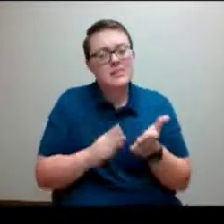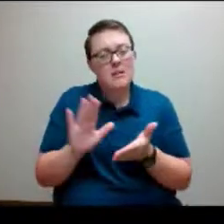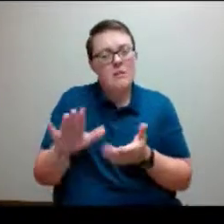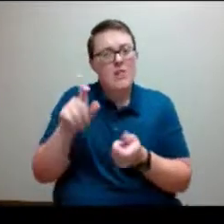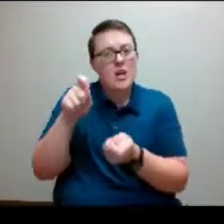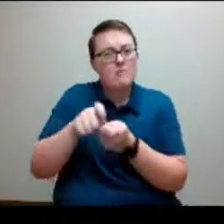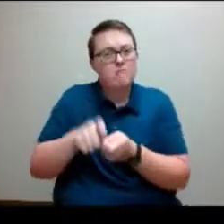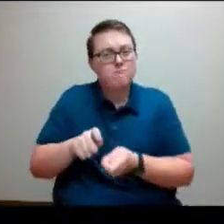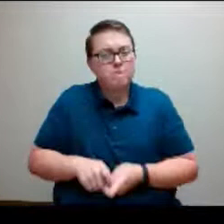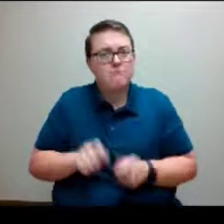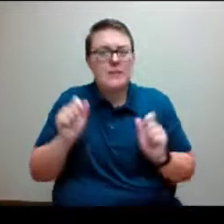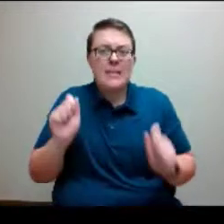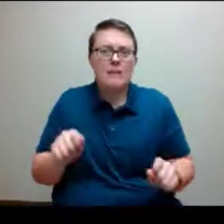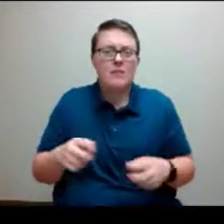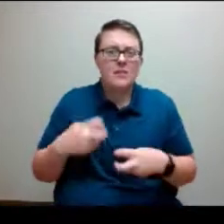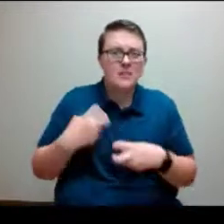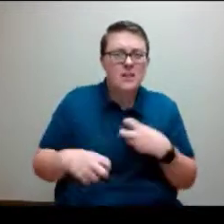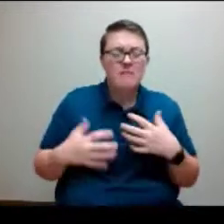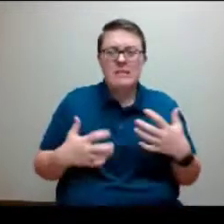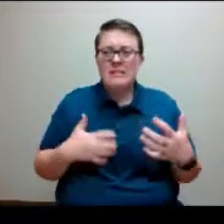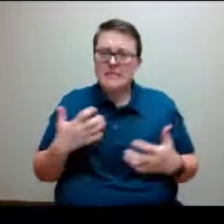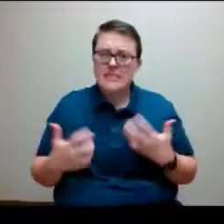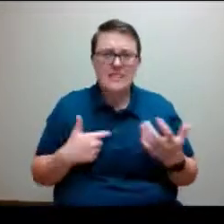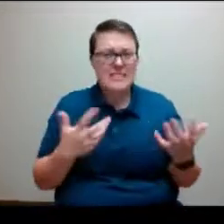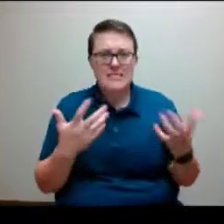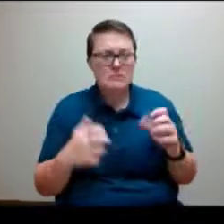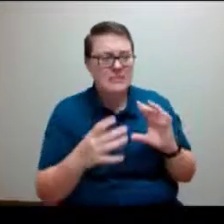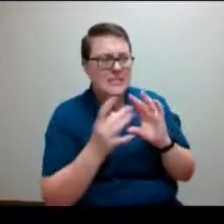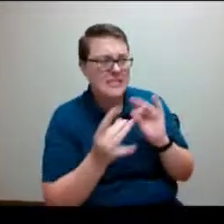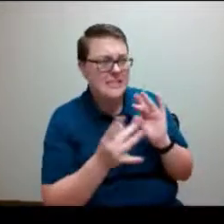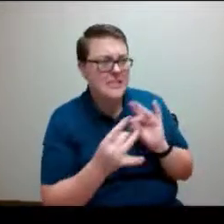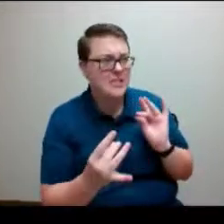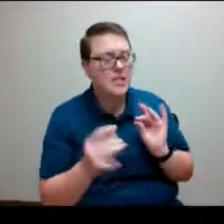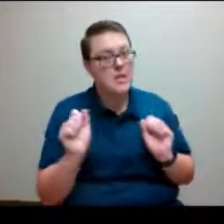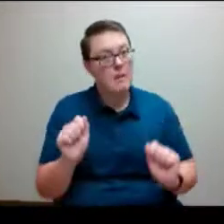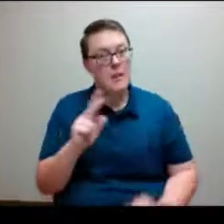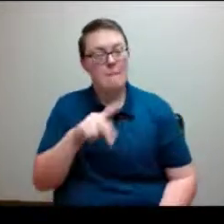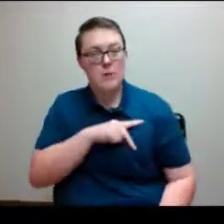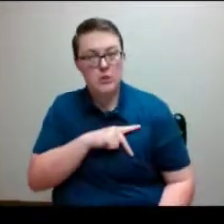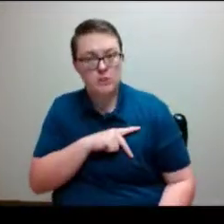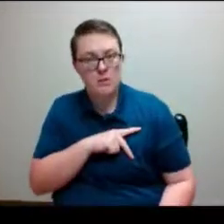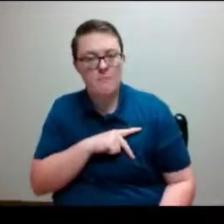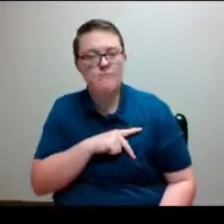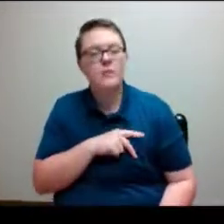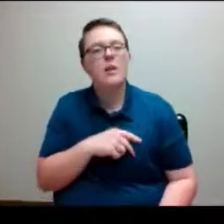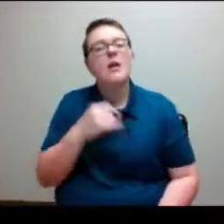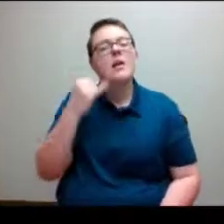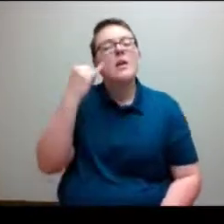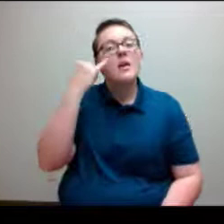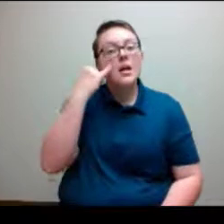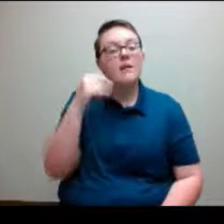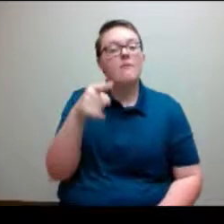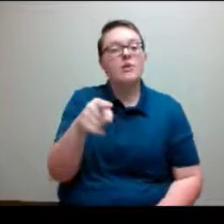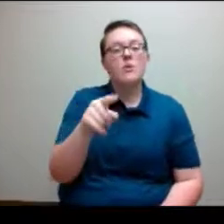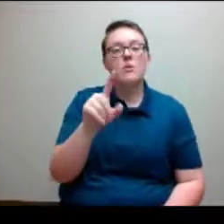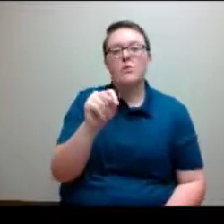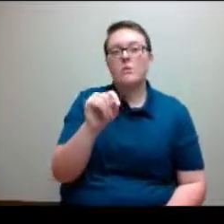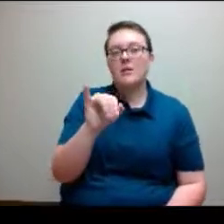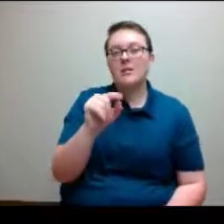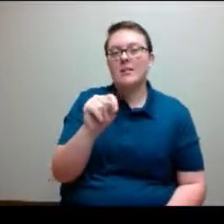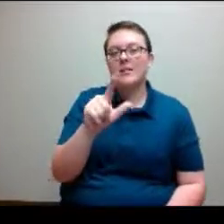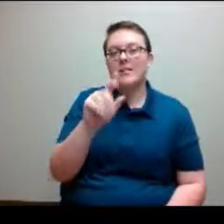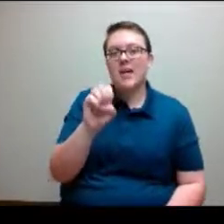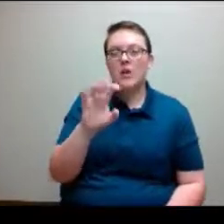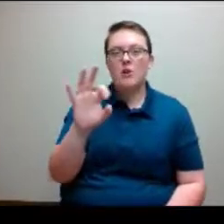pretty personal. And so if you submit it to Title IX first, we are then able to filter out some of those